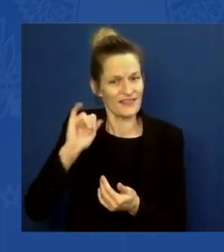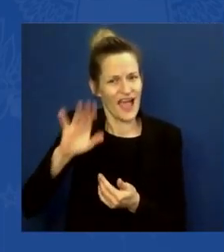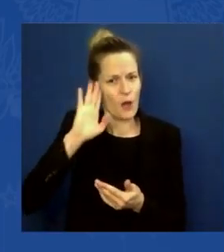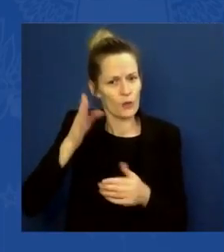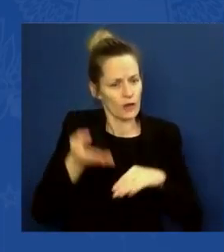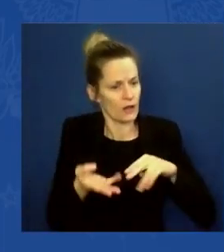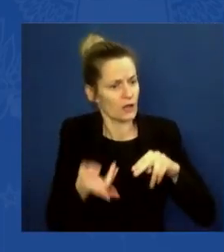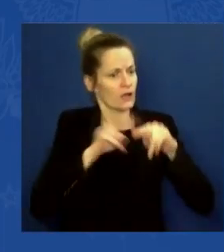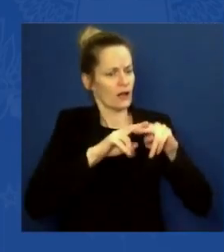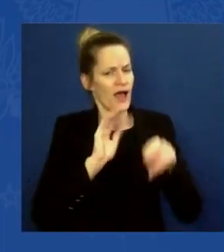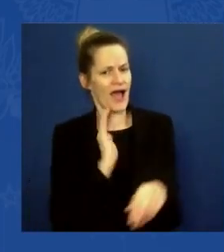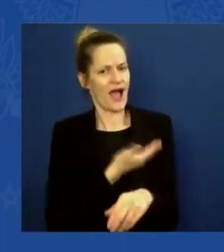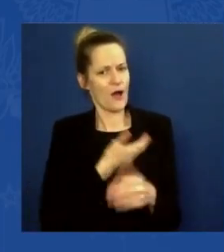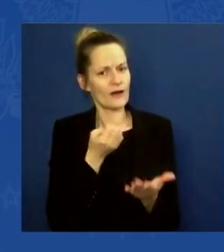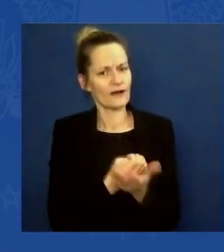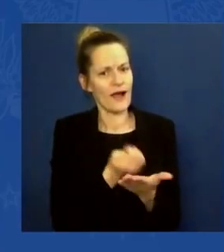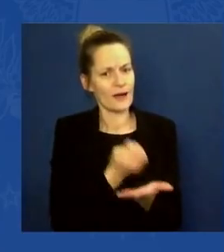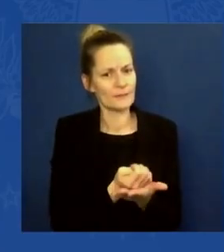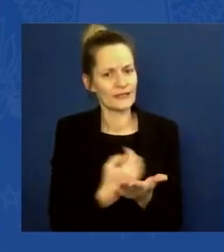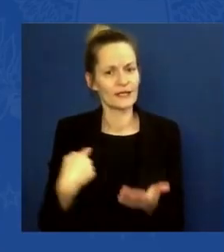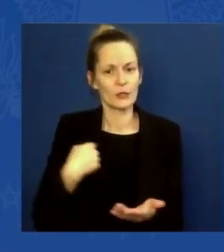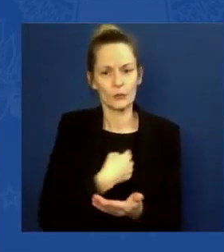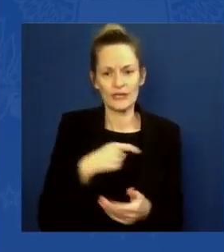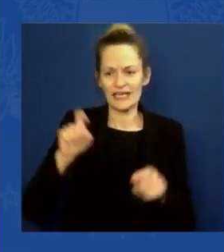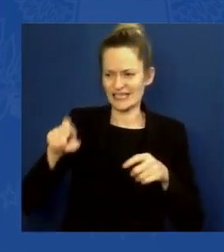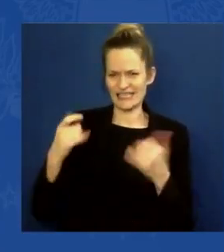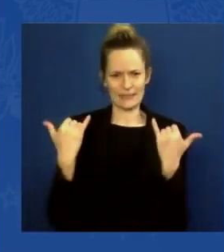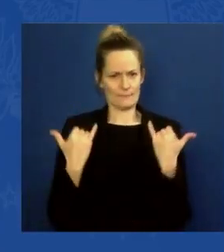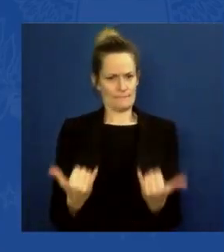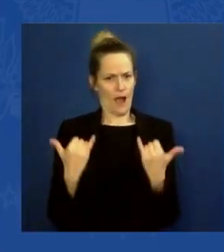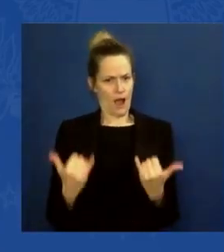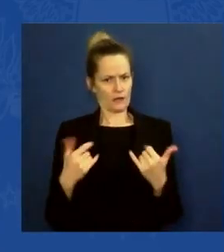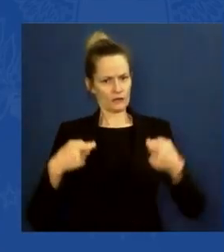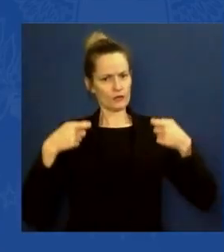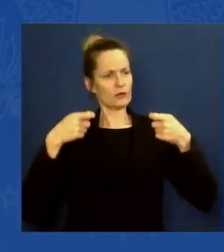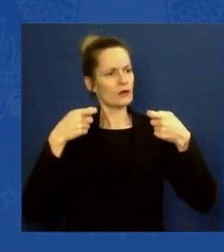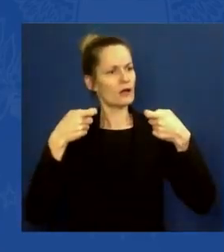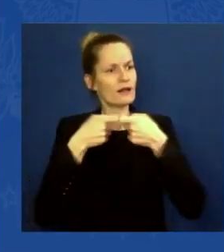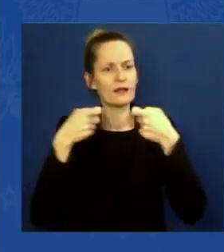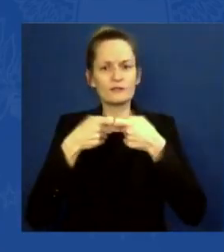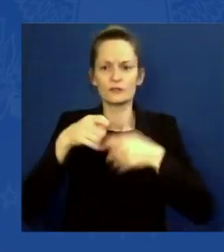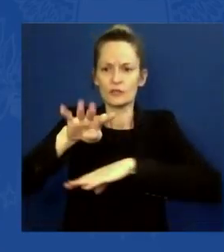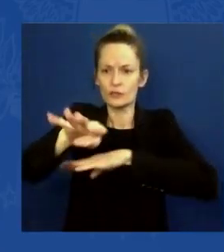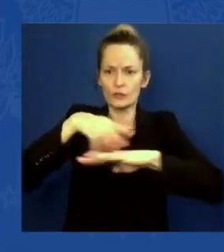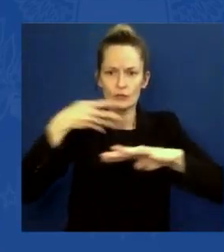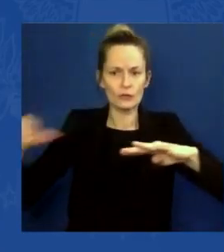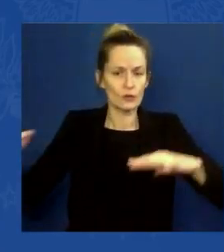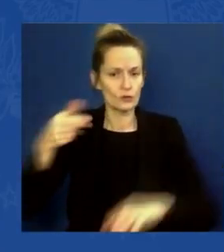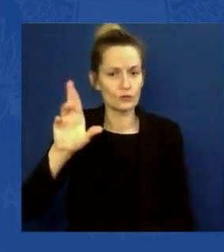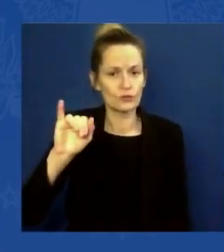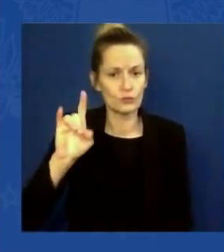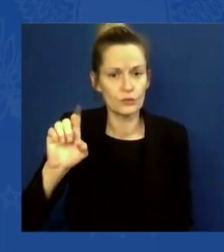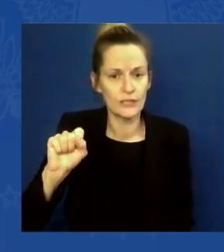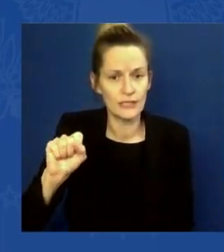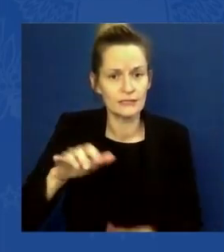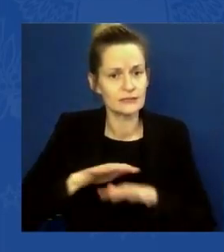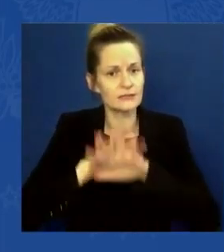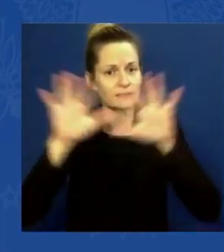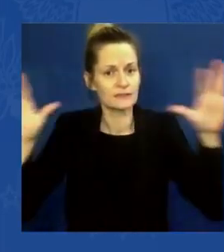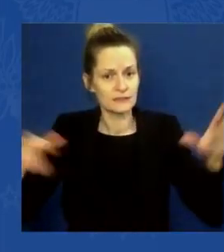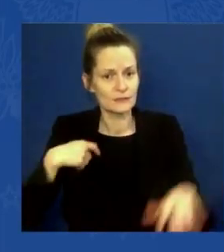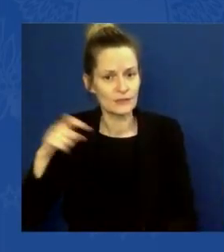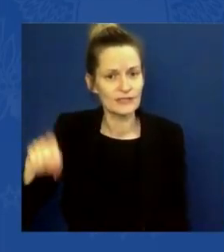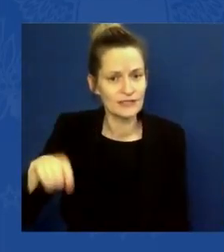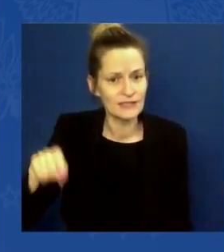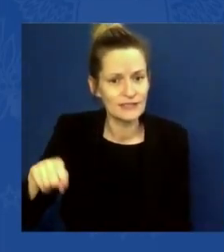one that is much higher capacity, more resilient transmission wires. And, you know, and with, has more storage capacity,